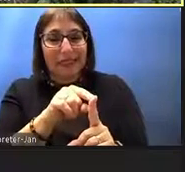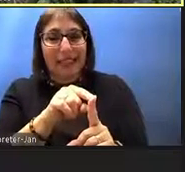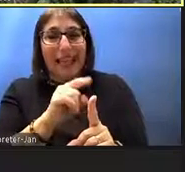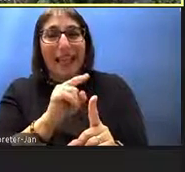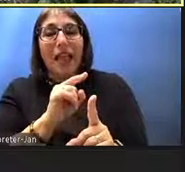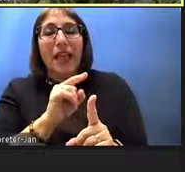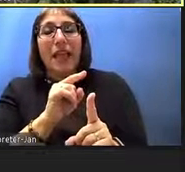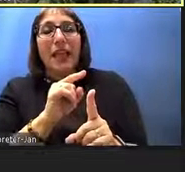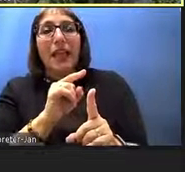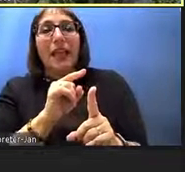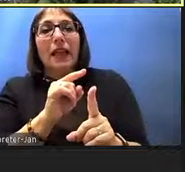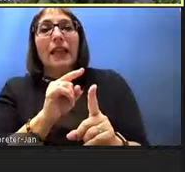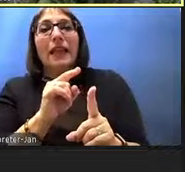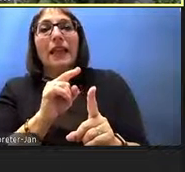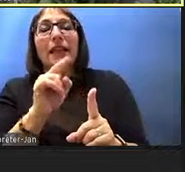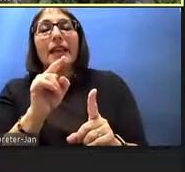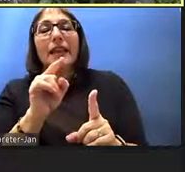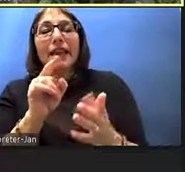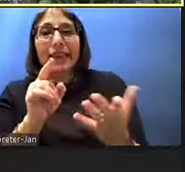hopefully that